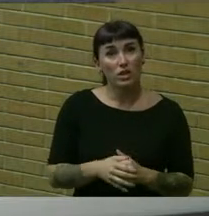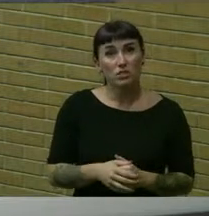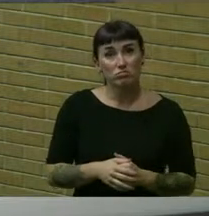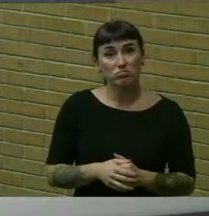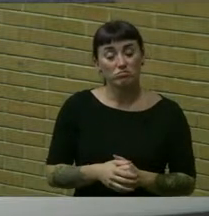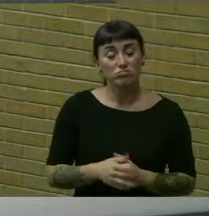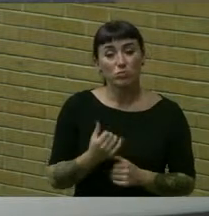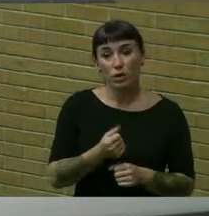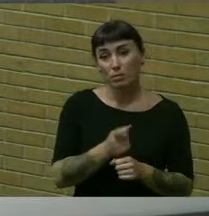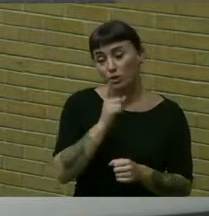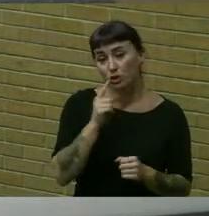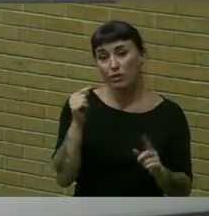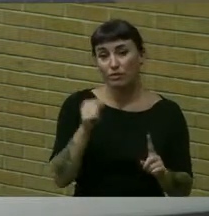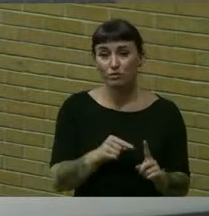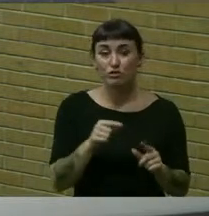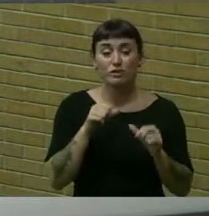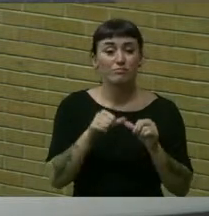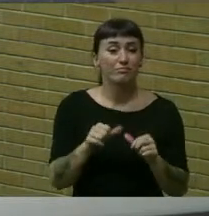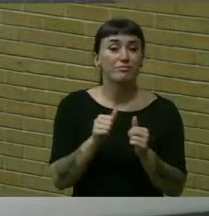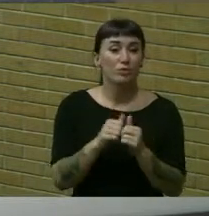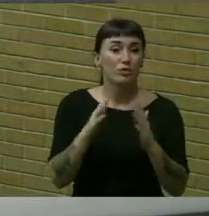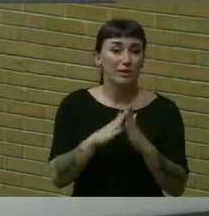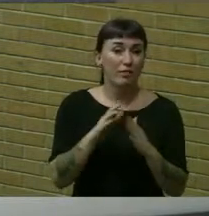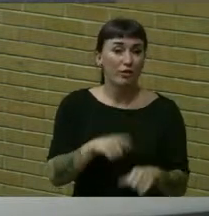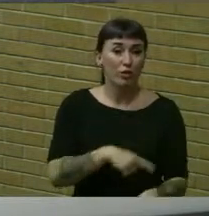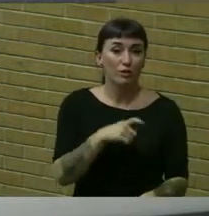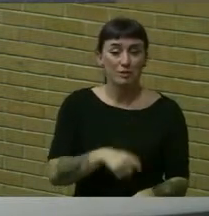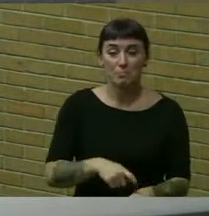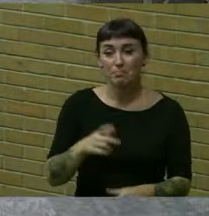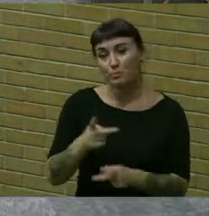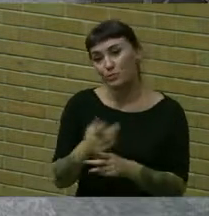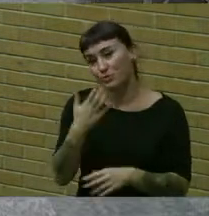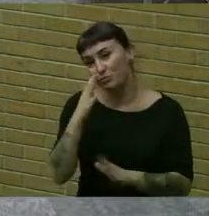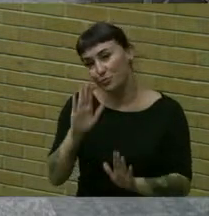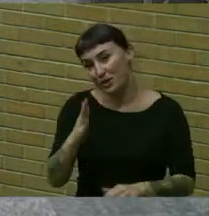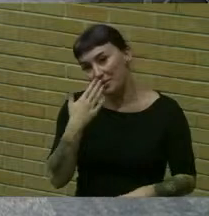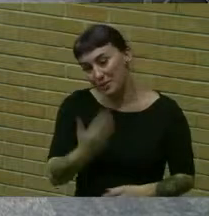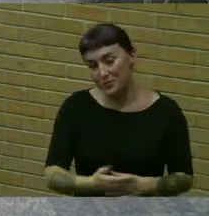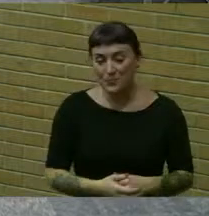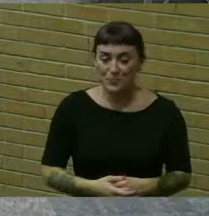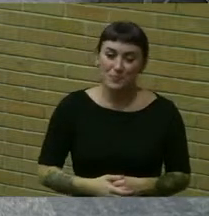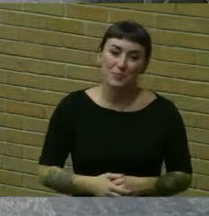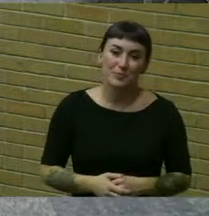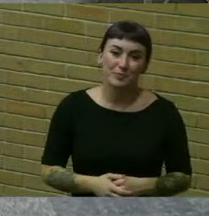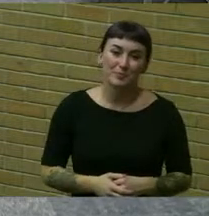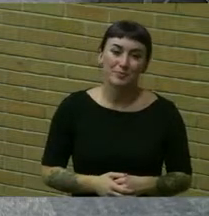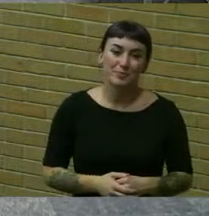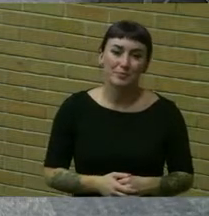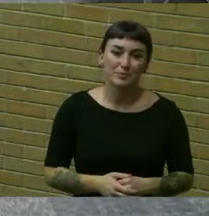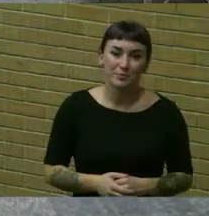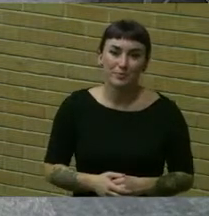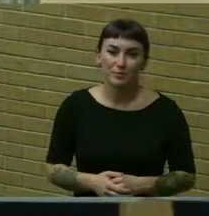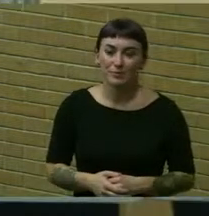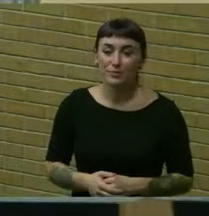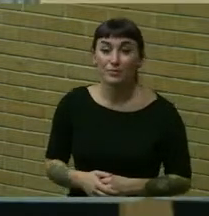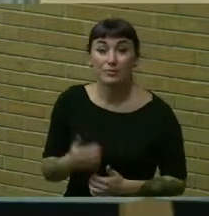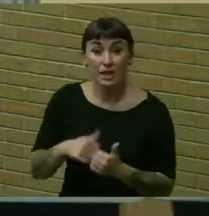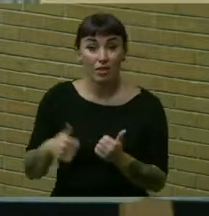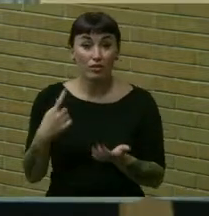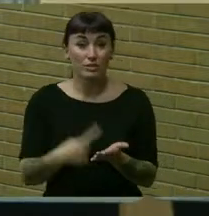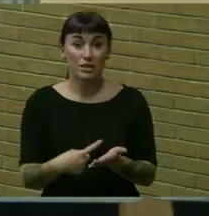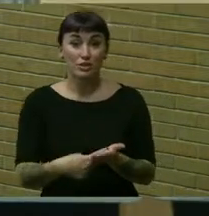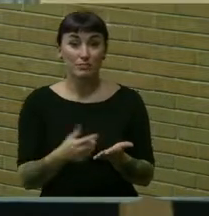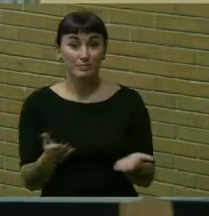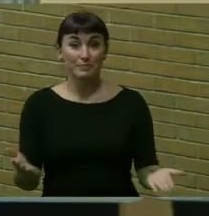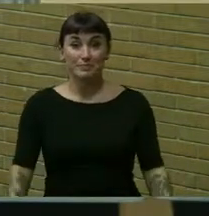make sure she stays with the town a good long time thank you um further discussion